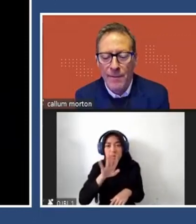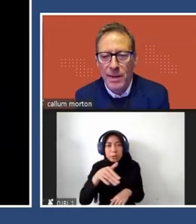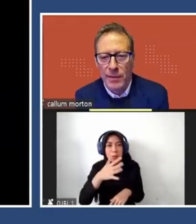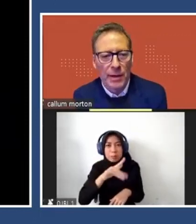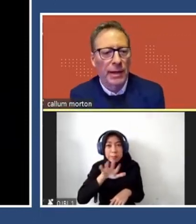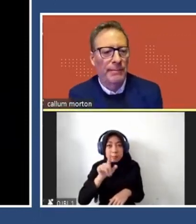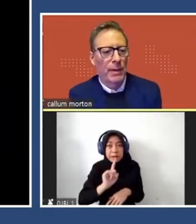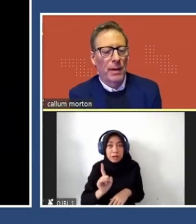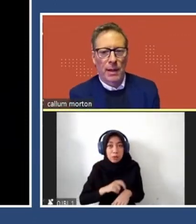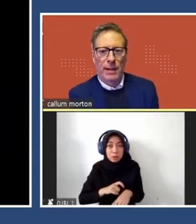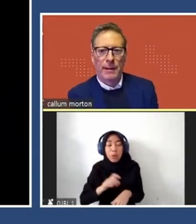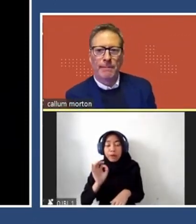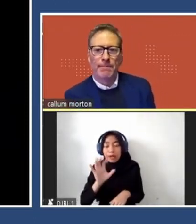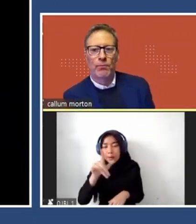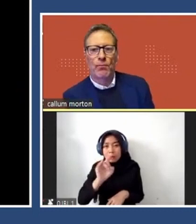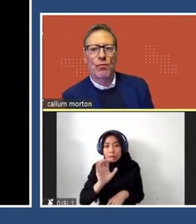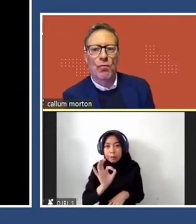maybe. Five minutes, okay.